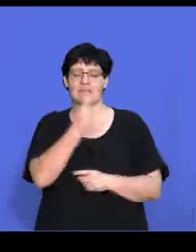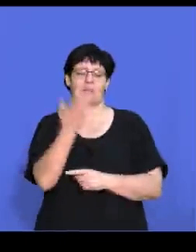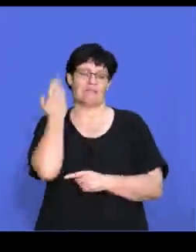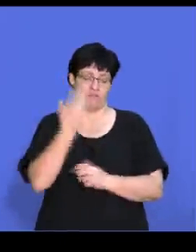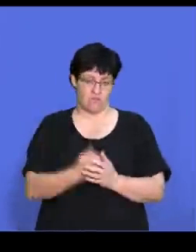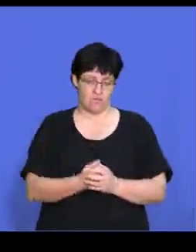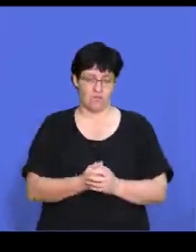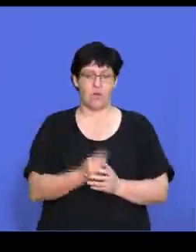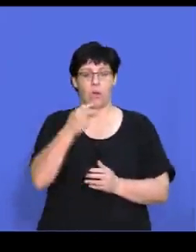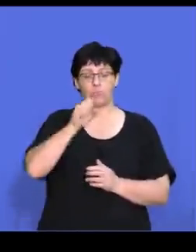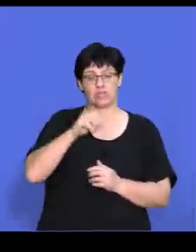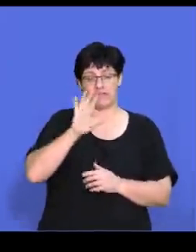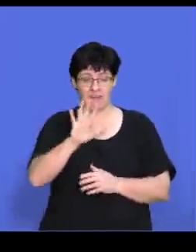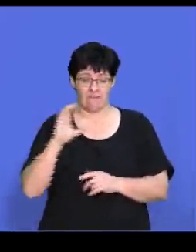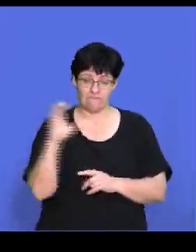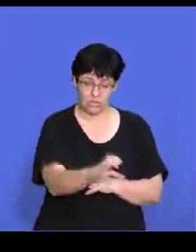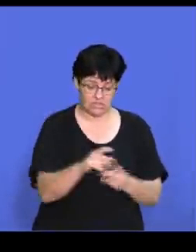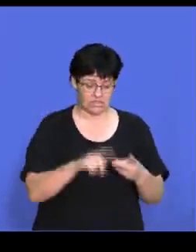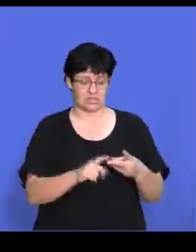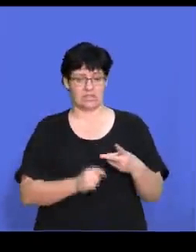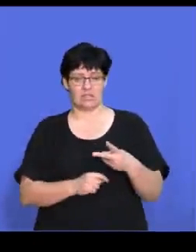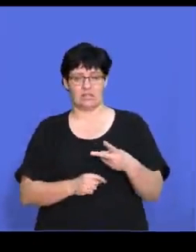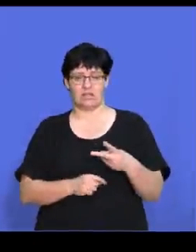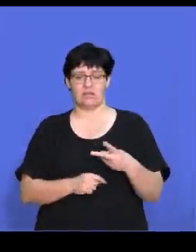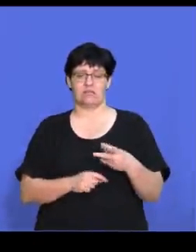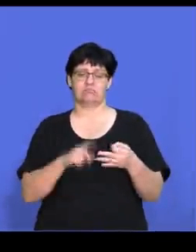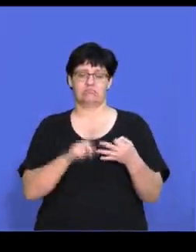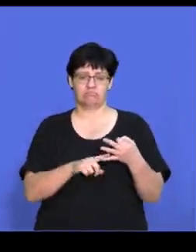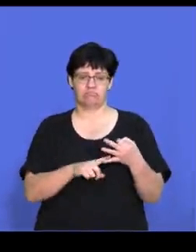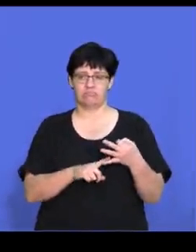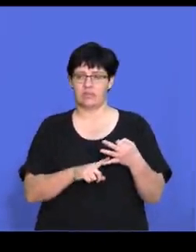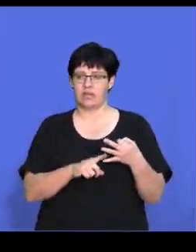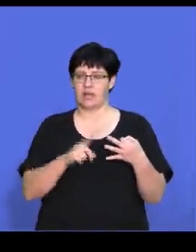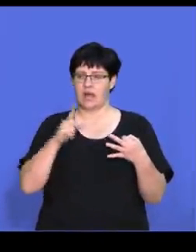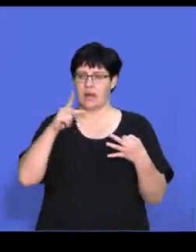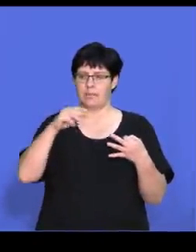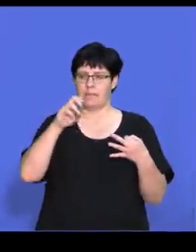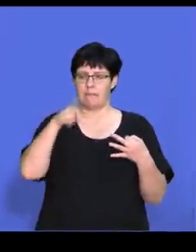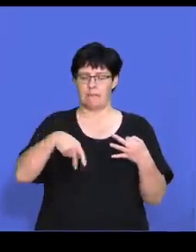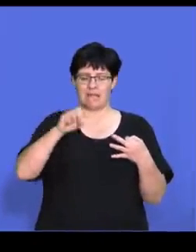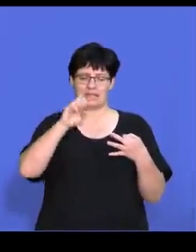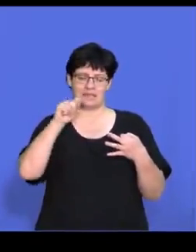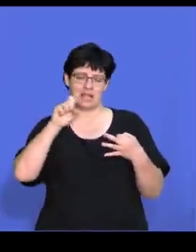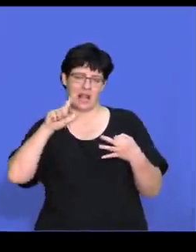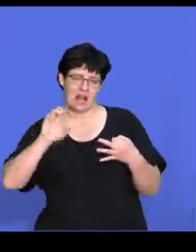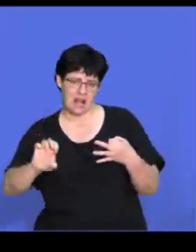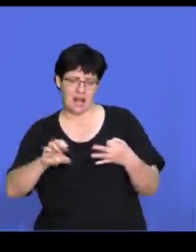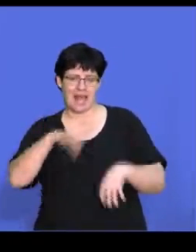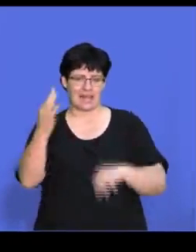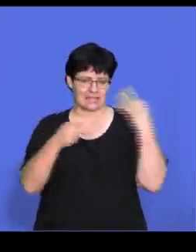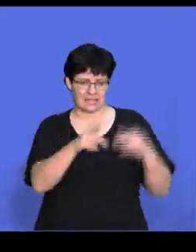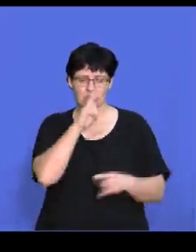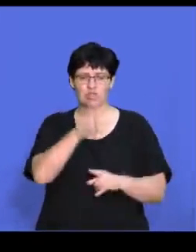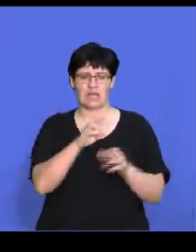Porter's Fire Forces model. There's also PESTLE analysis, which has a look at the macro